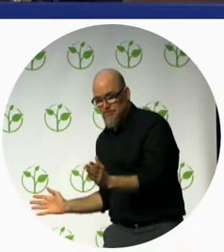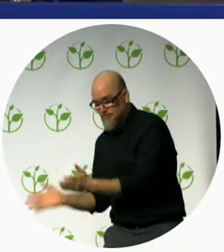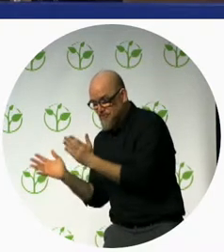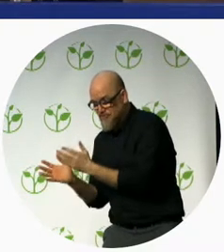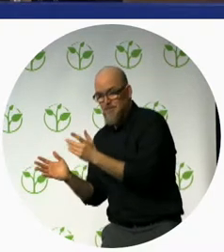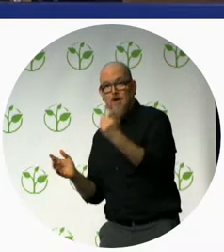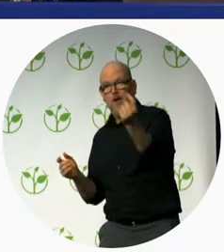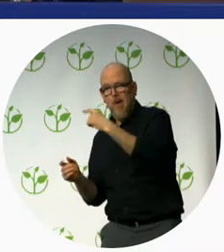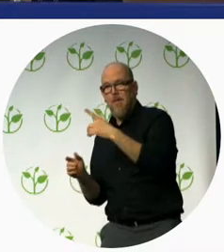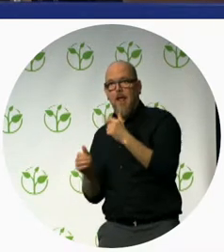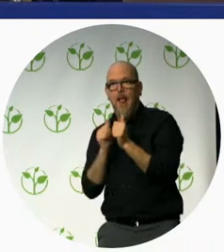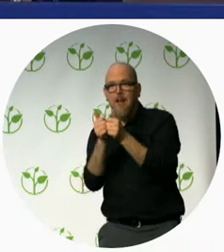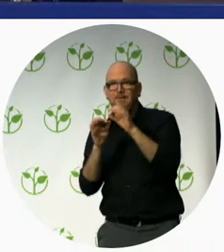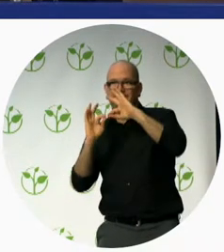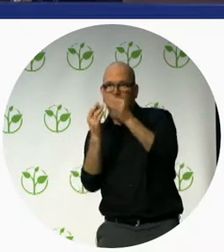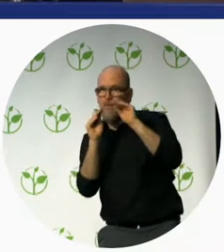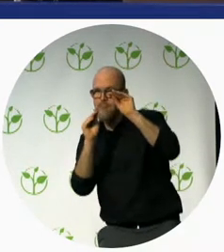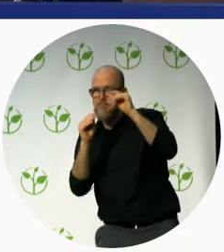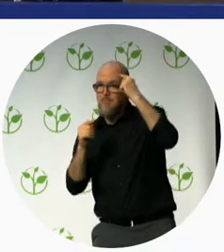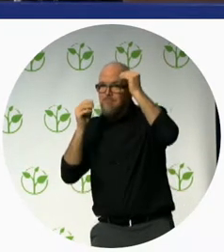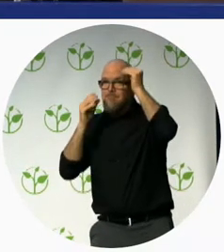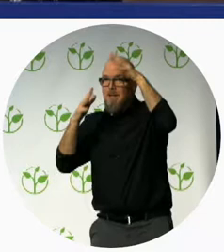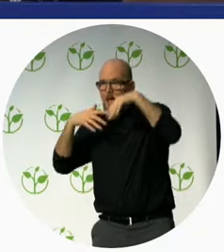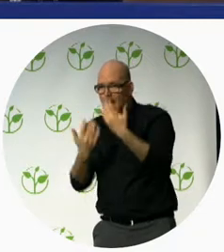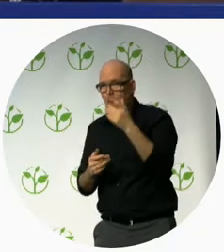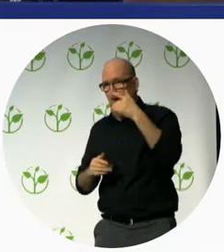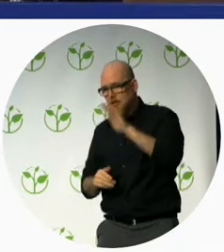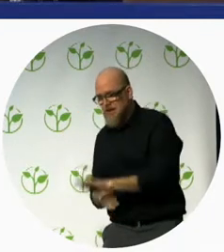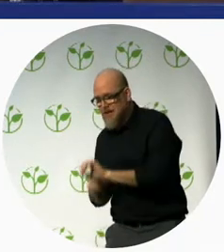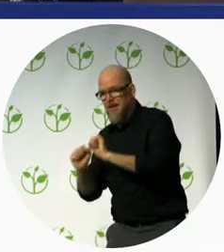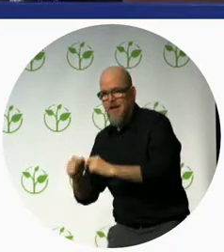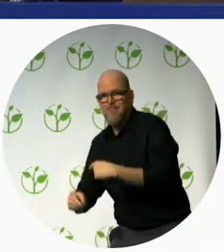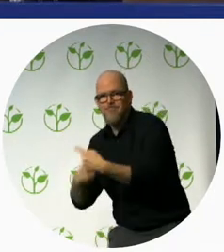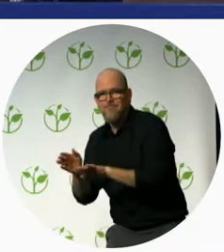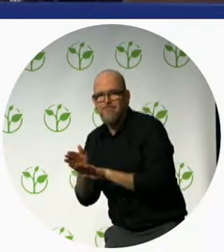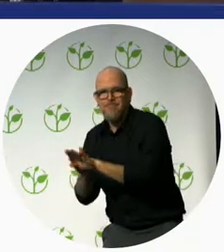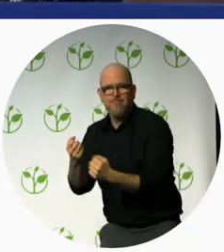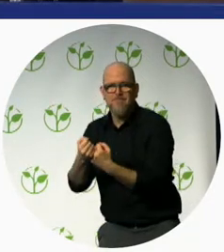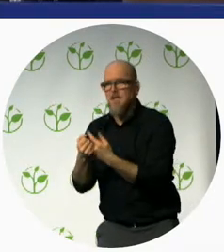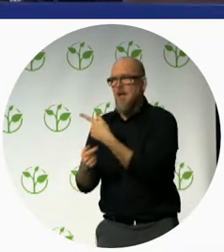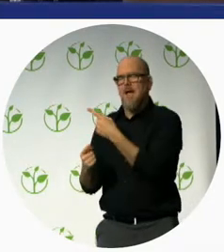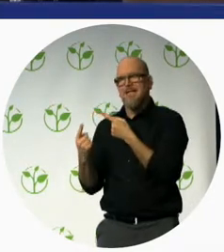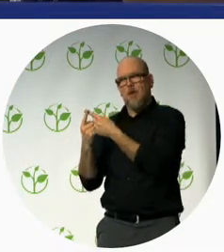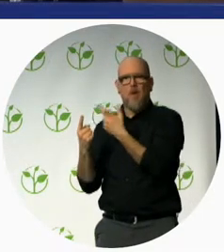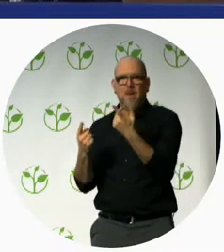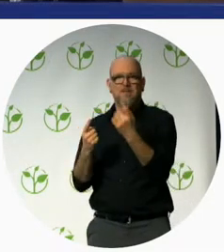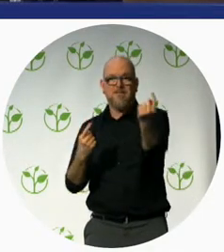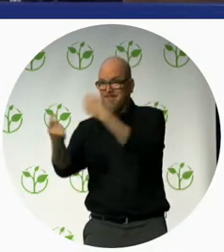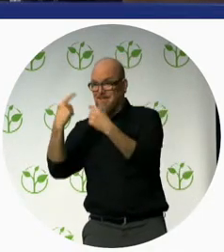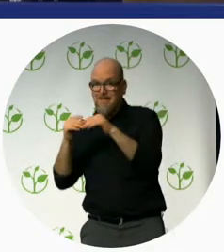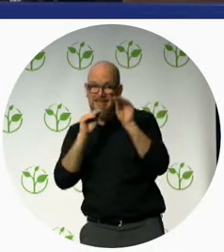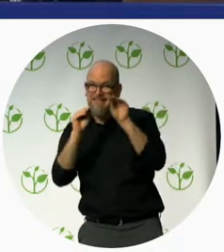has a long-term impact on to the society because we are taking a public health approach where all our interventions are targeted